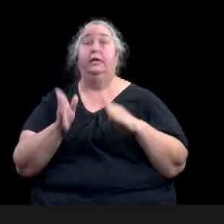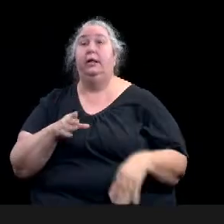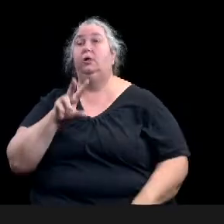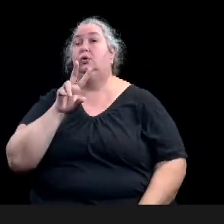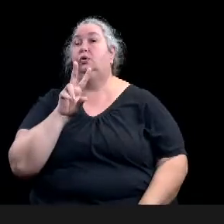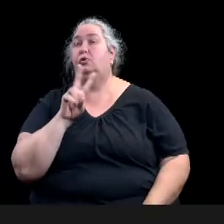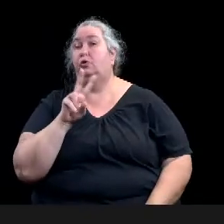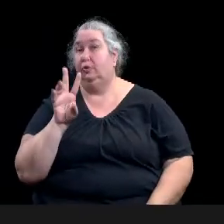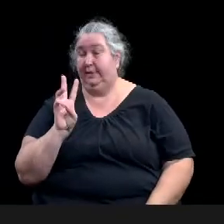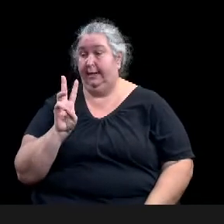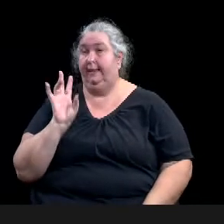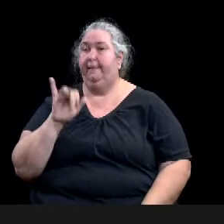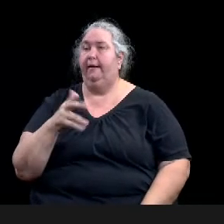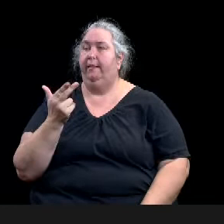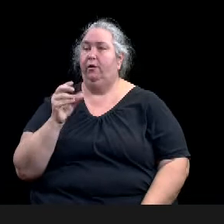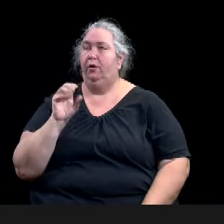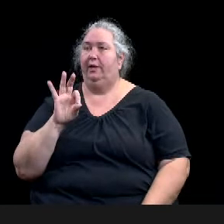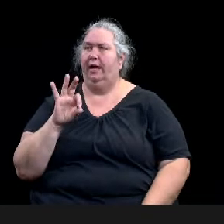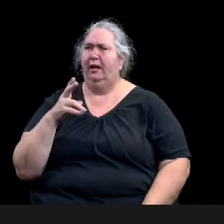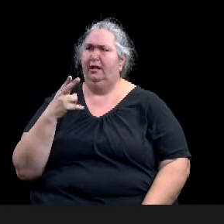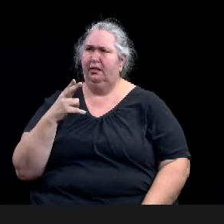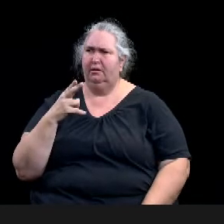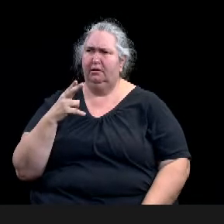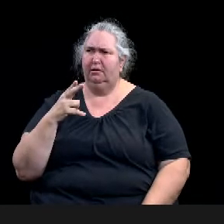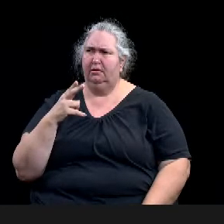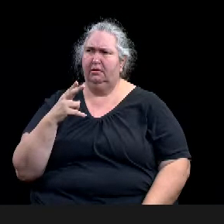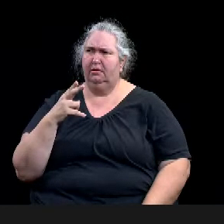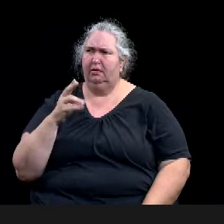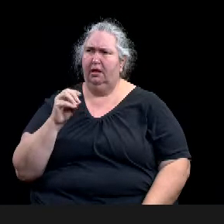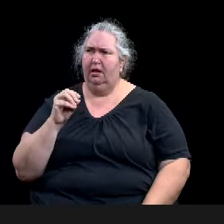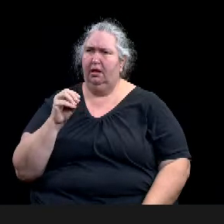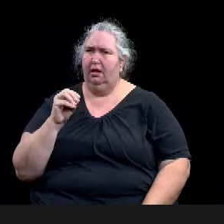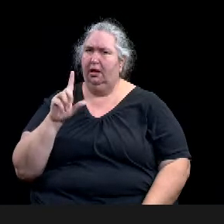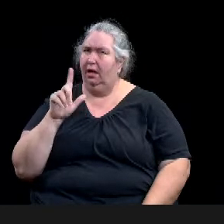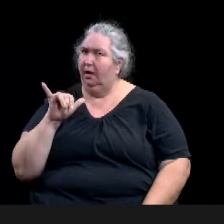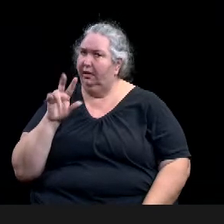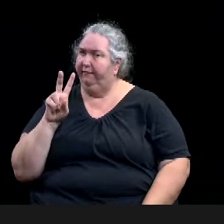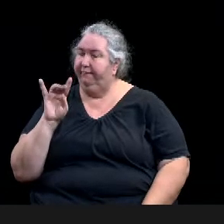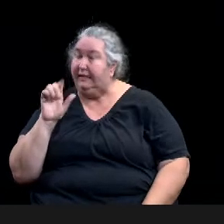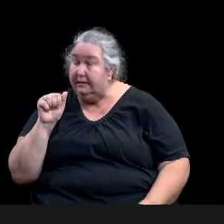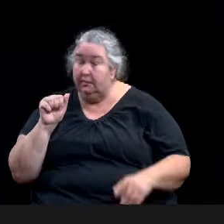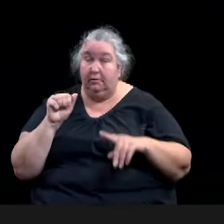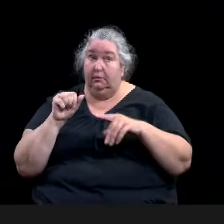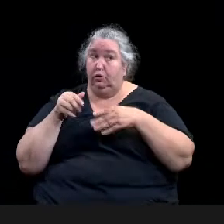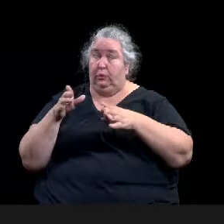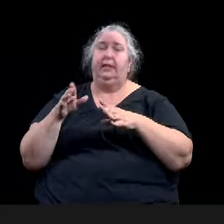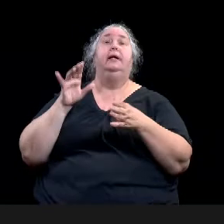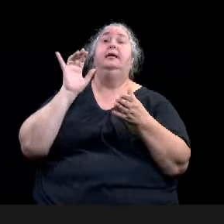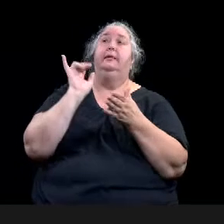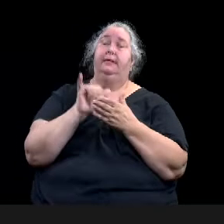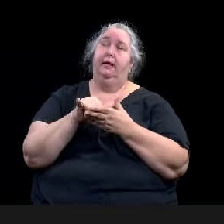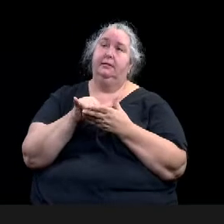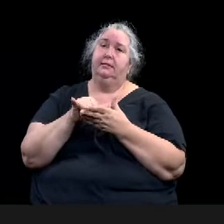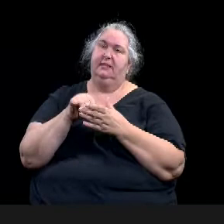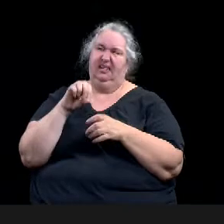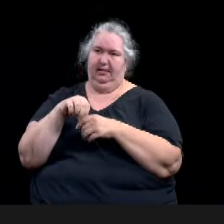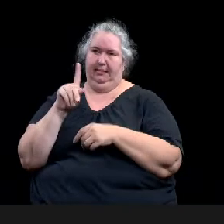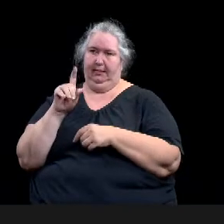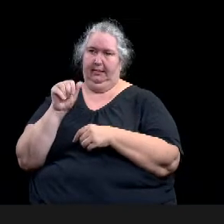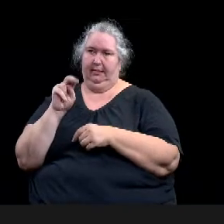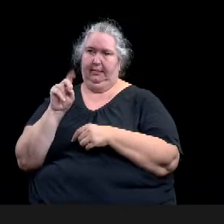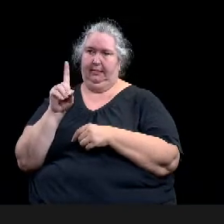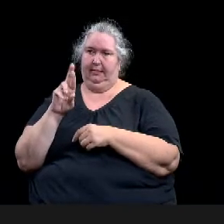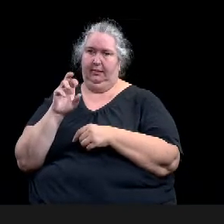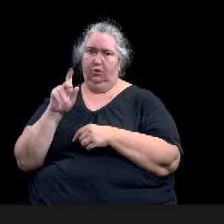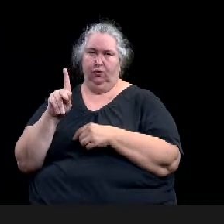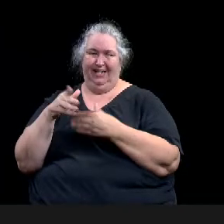in our, uh, Kendrick neighborhood, uh, look at it along Holly Vista in between Memorial Drive and spate, uh, that green area